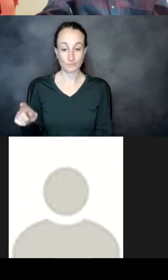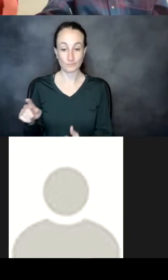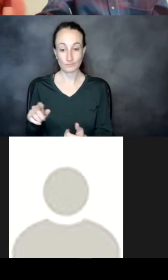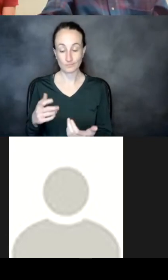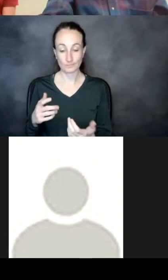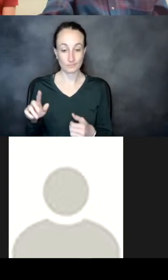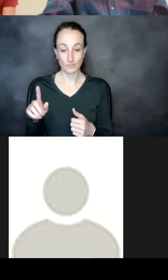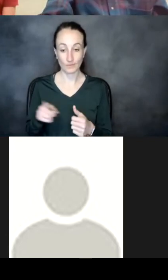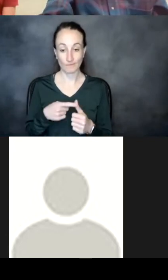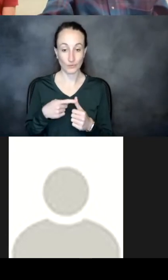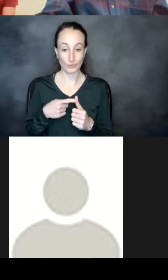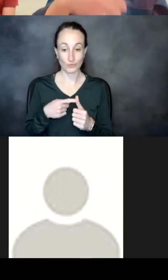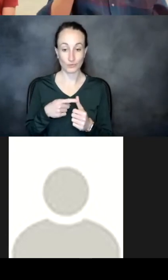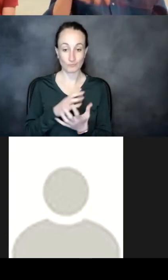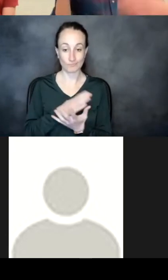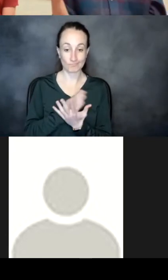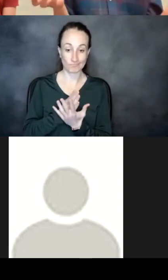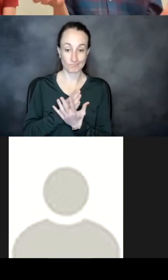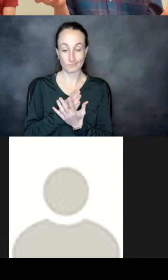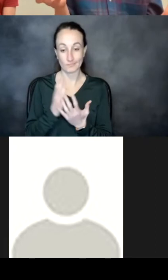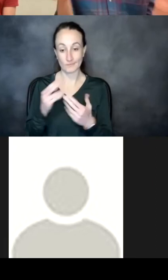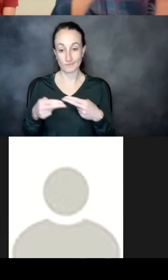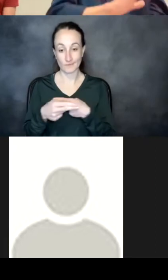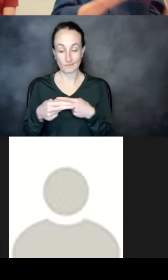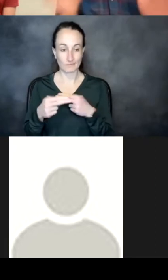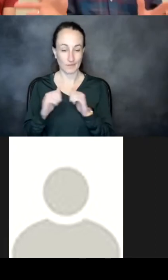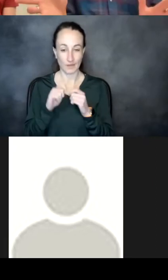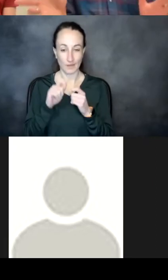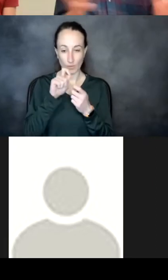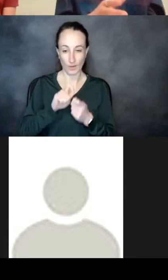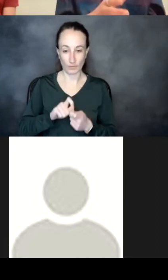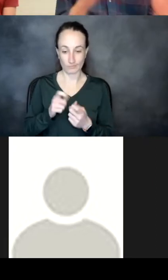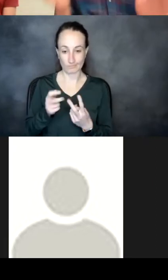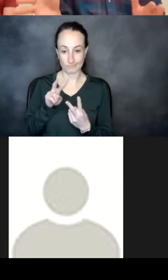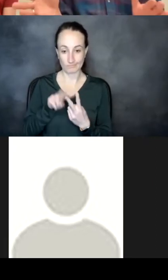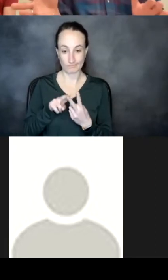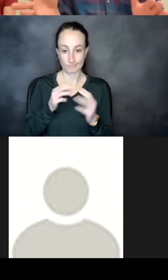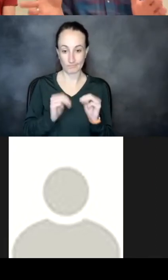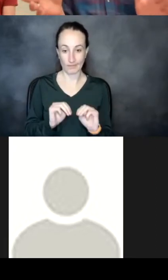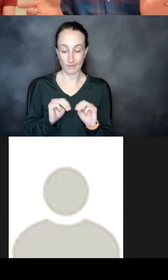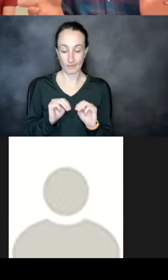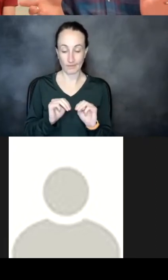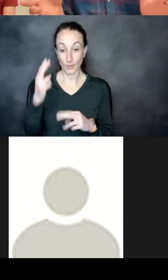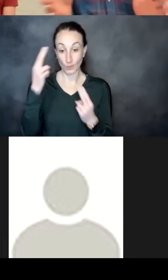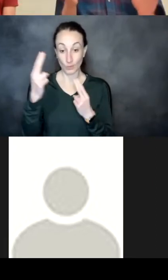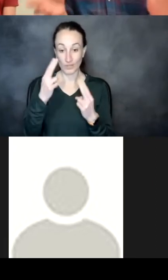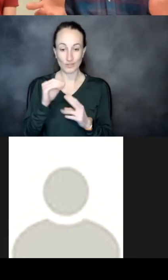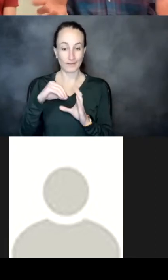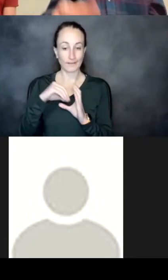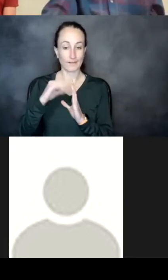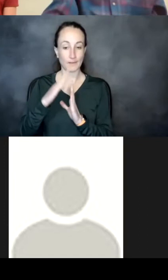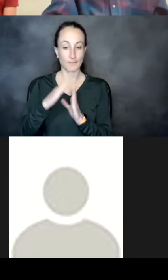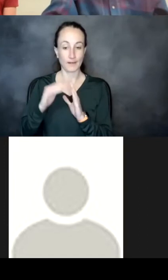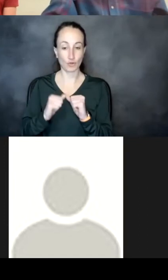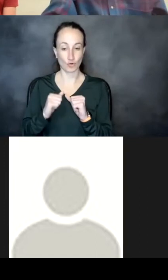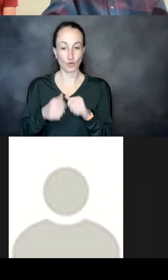first benchmark uh one thing we looked at is just how accurately these two different methods hallucination and in painting could scaffold a motif